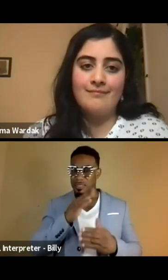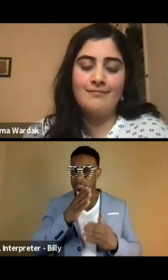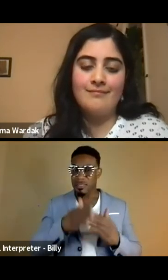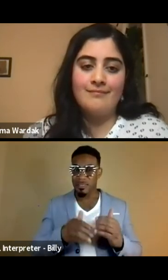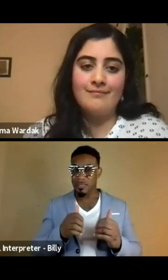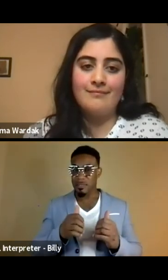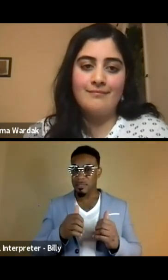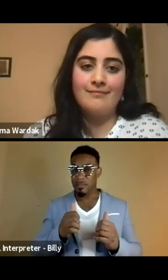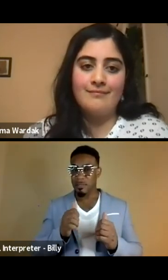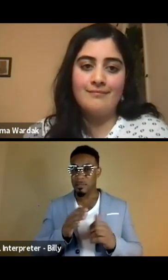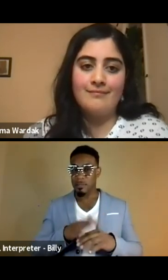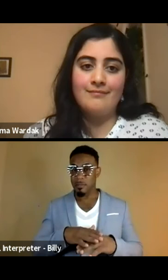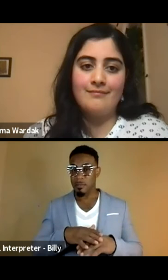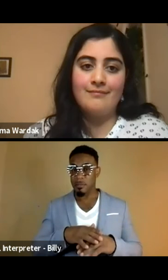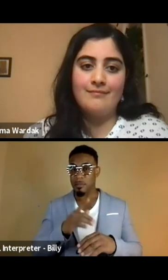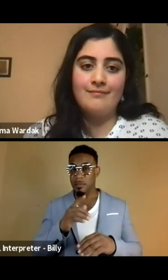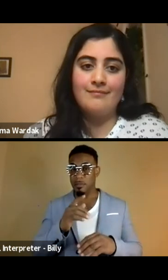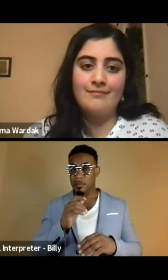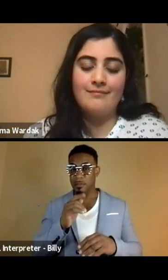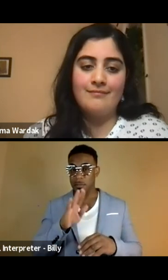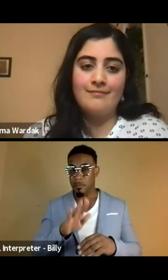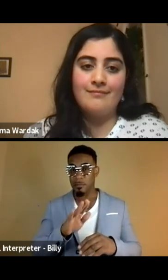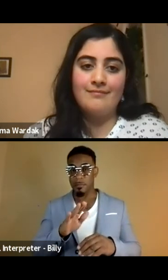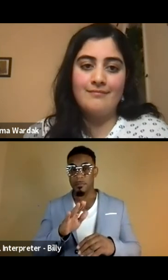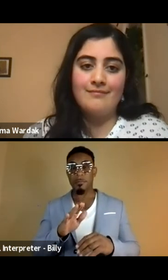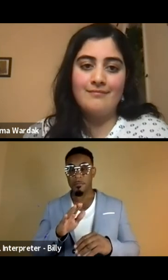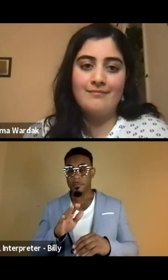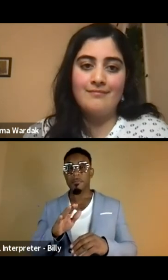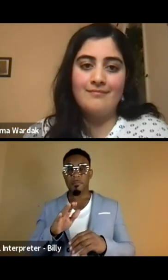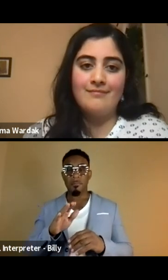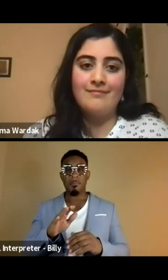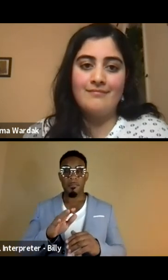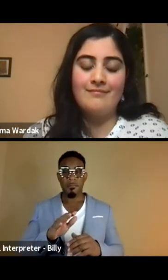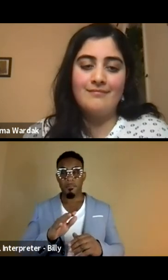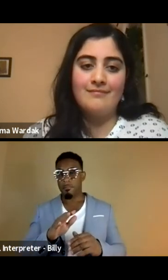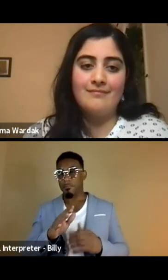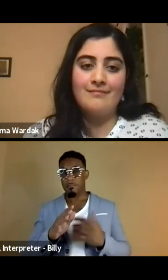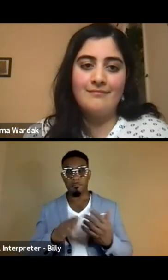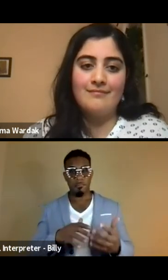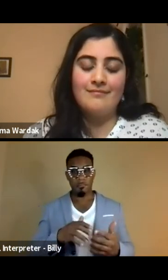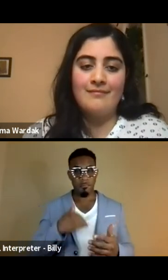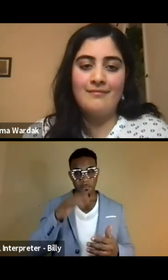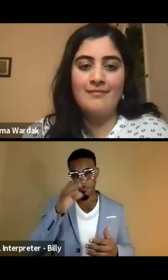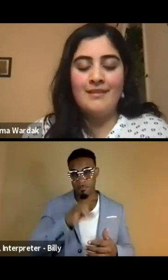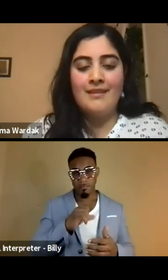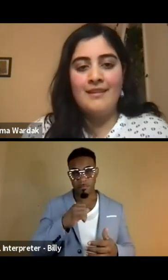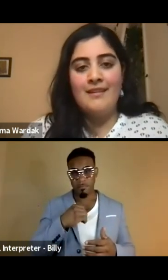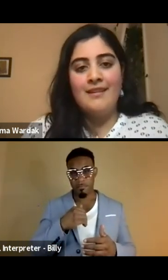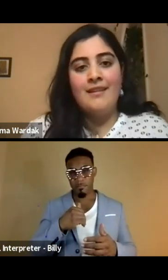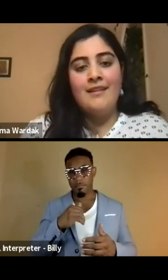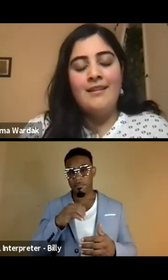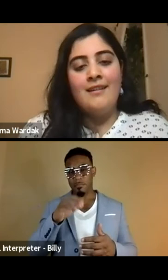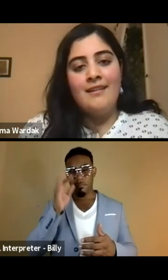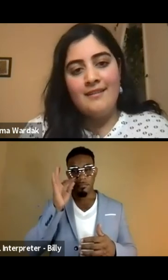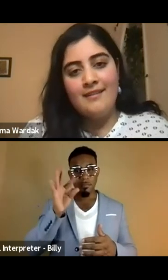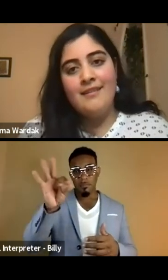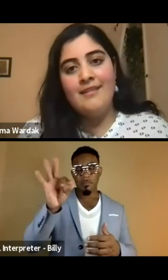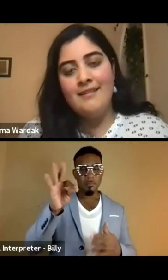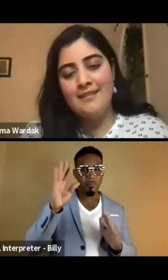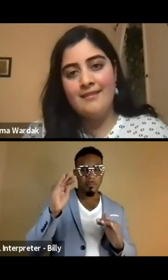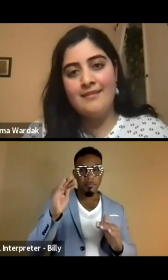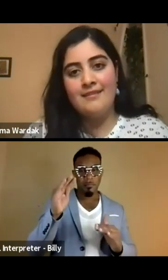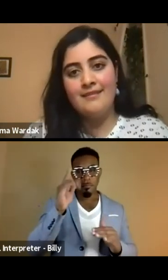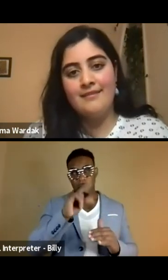end, um, on your, you know, a, uh, I guess a, a glimmer of hope or a glimmer of joy,